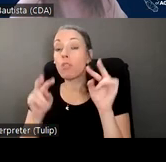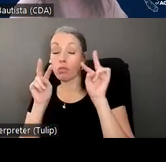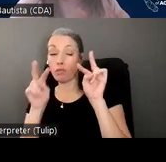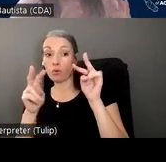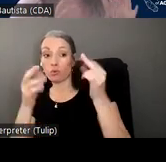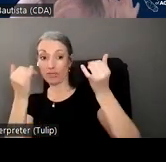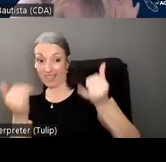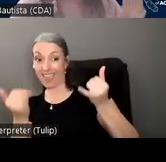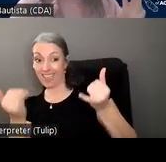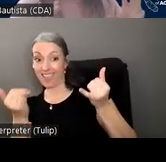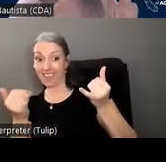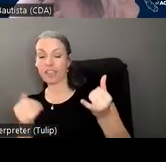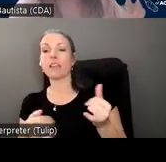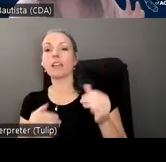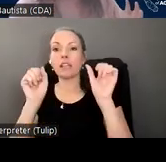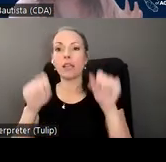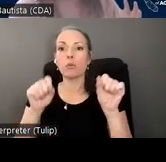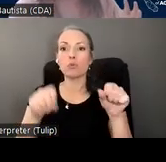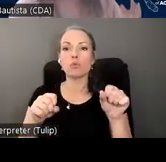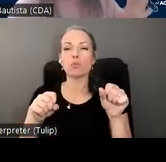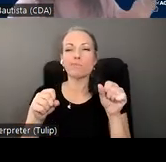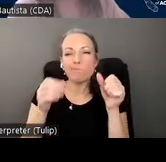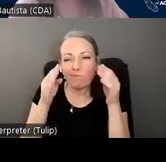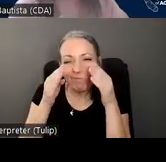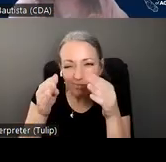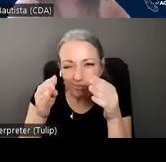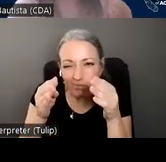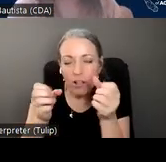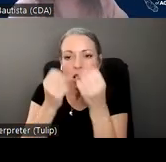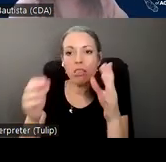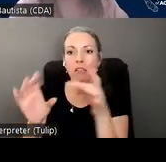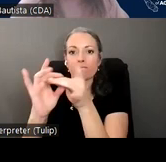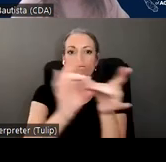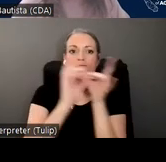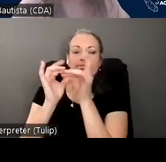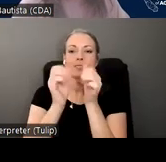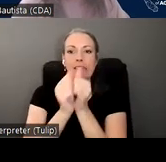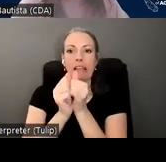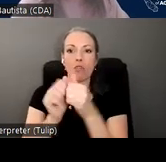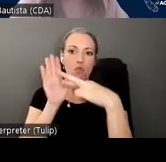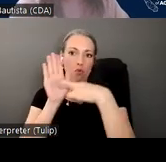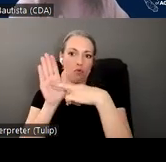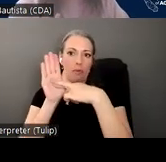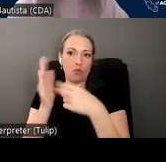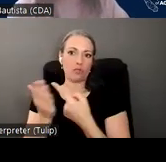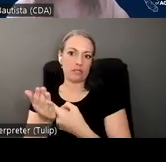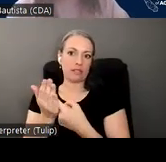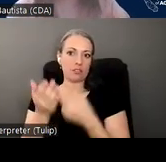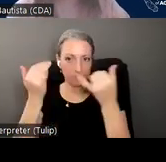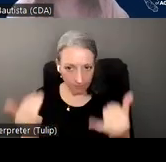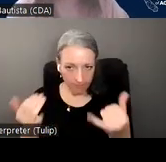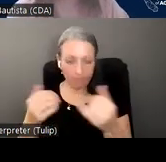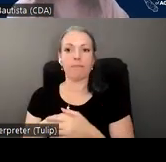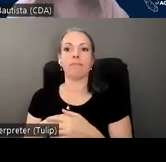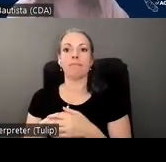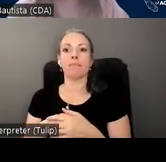is being able to really key into a lot of that collectively and represent those discussions here and have